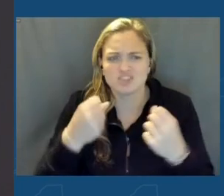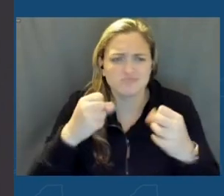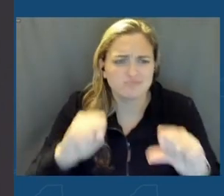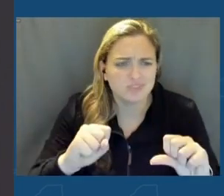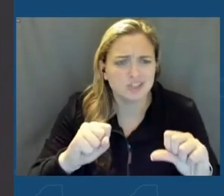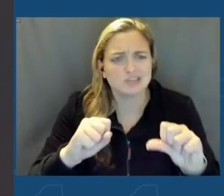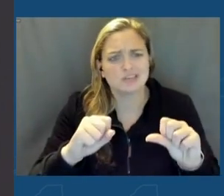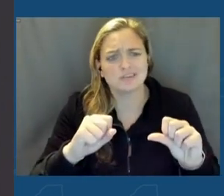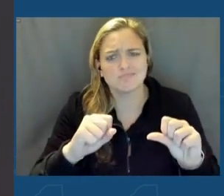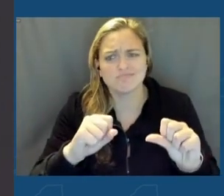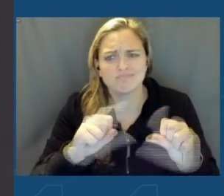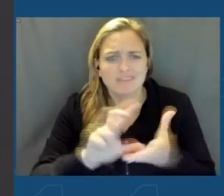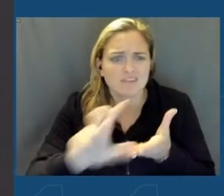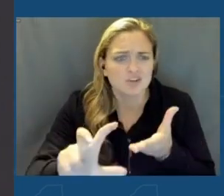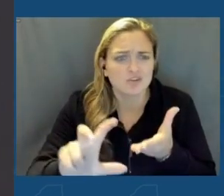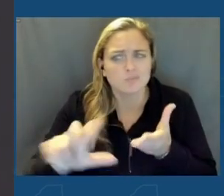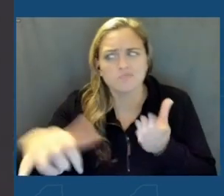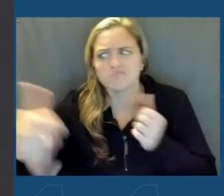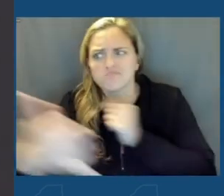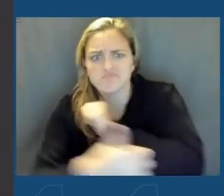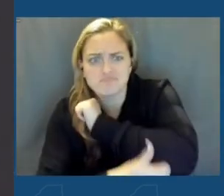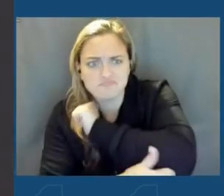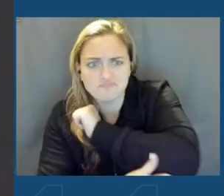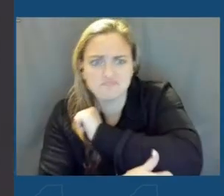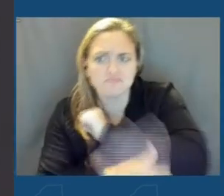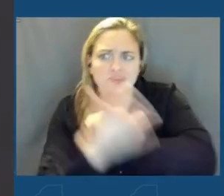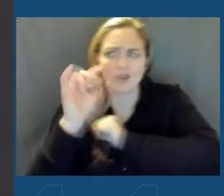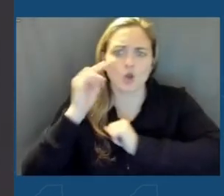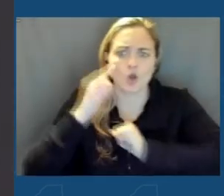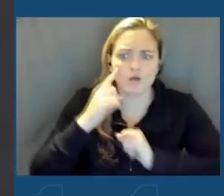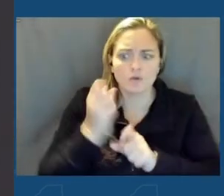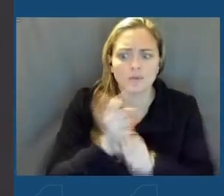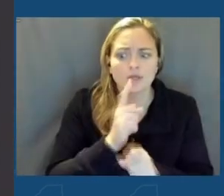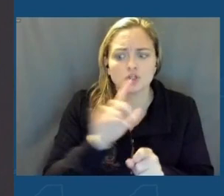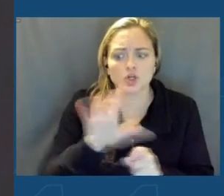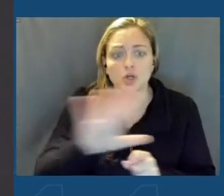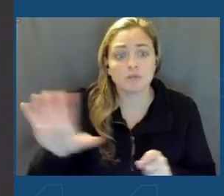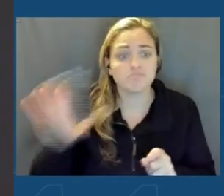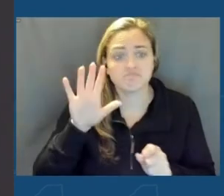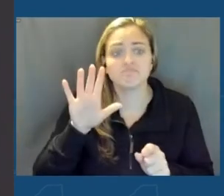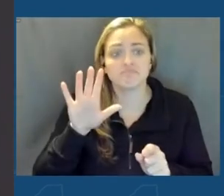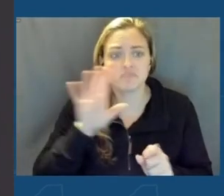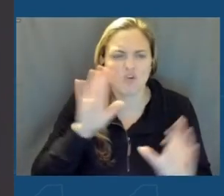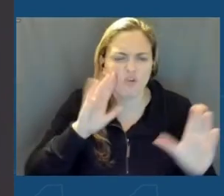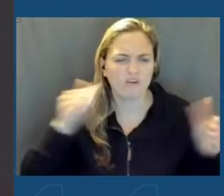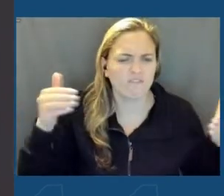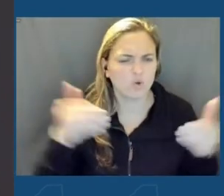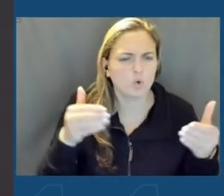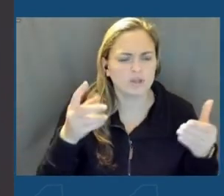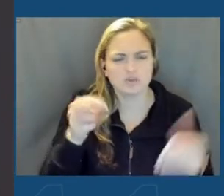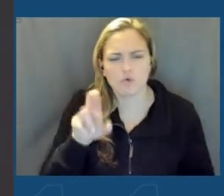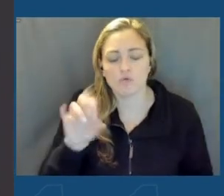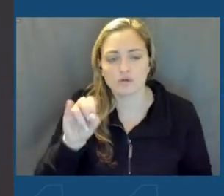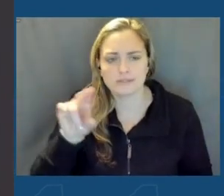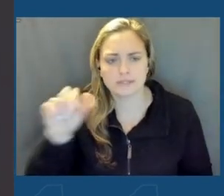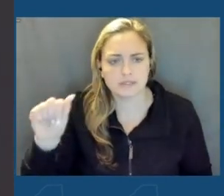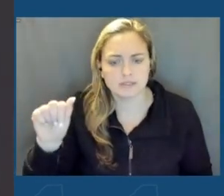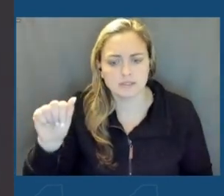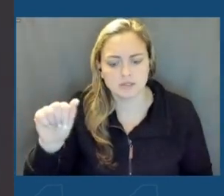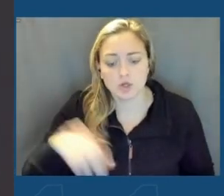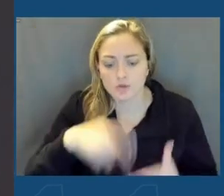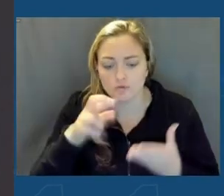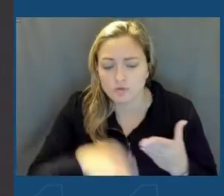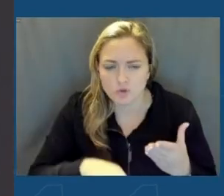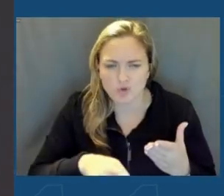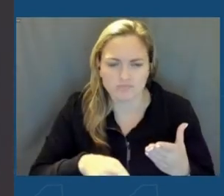by foreign governments ensured that semiconductor manufacturing projects were actually focused overseas. So the